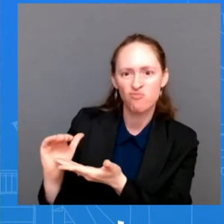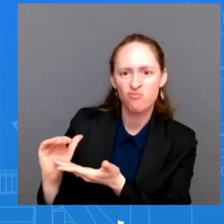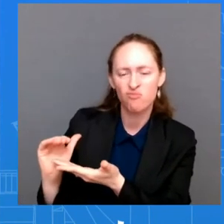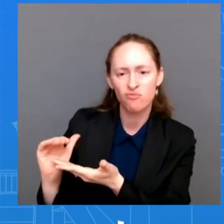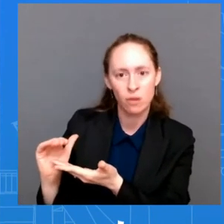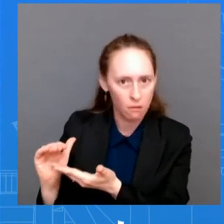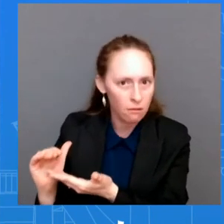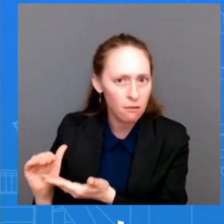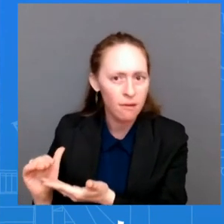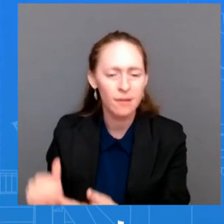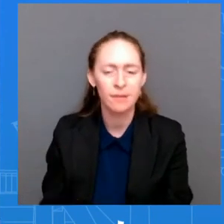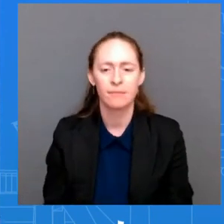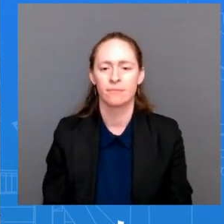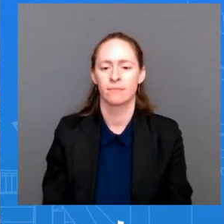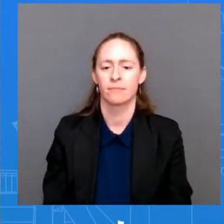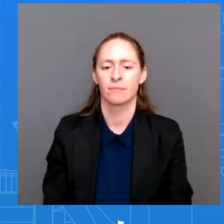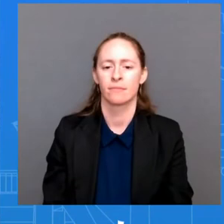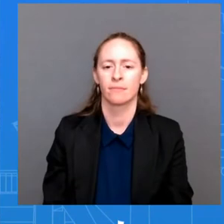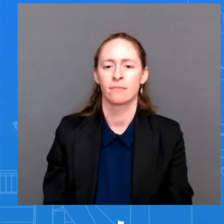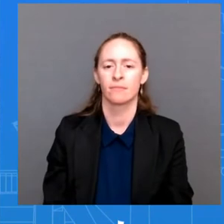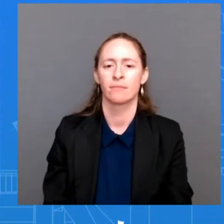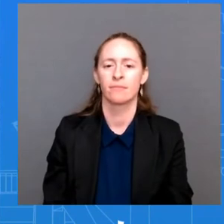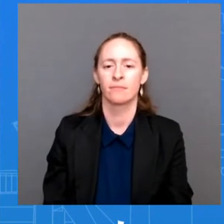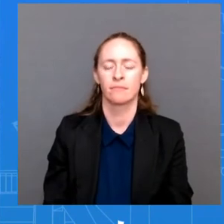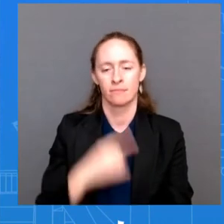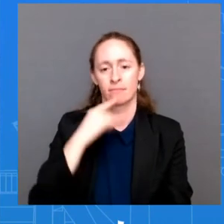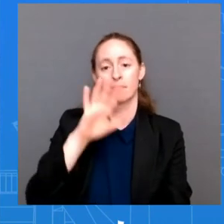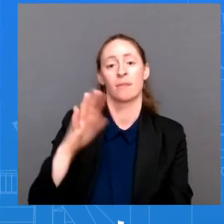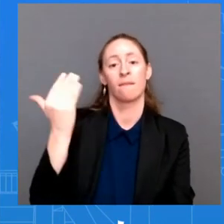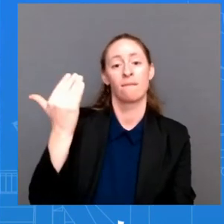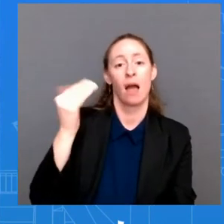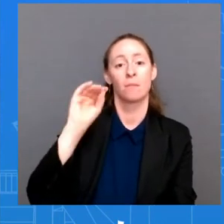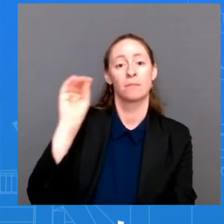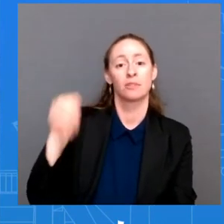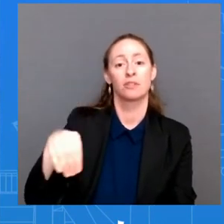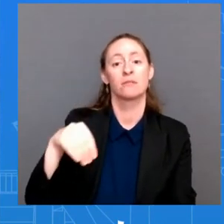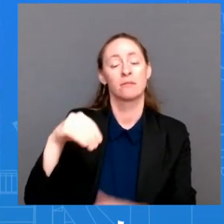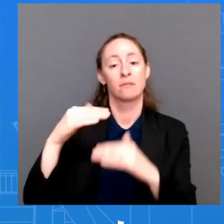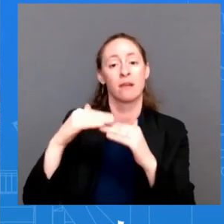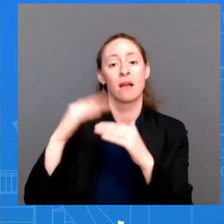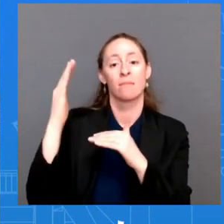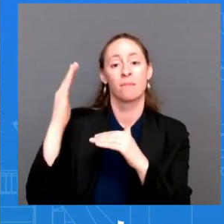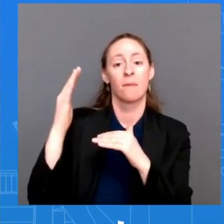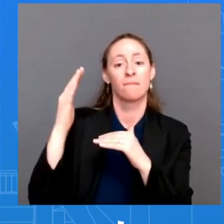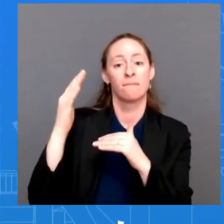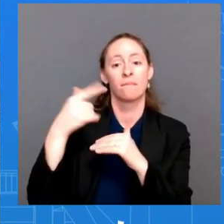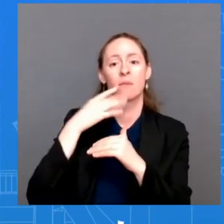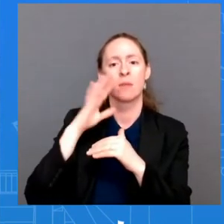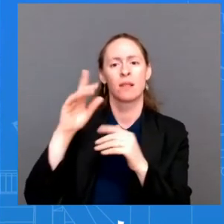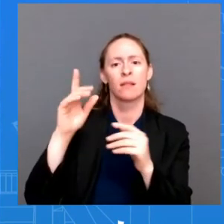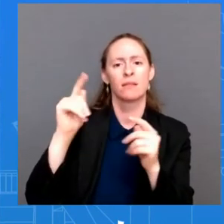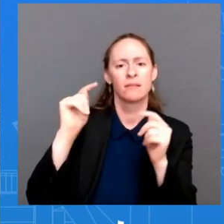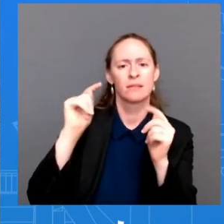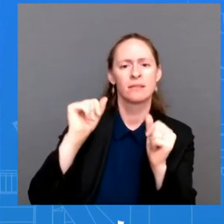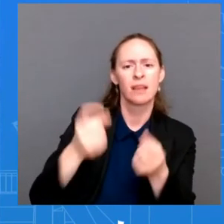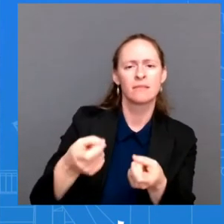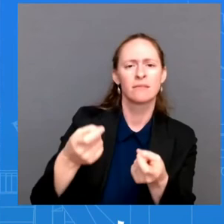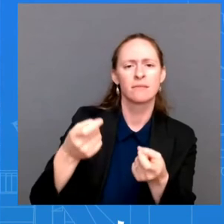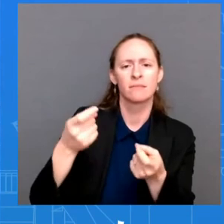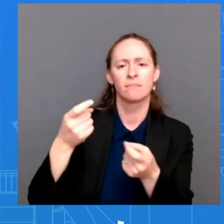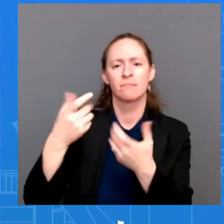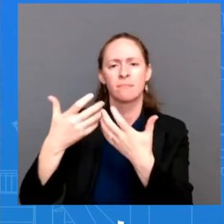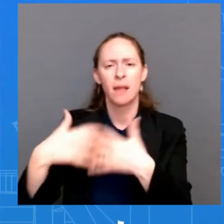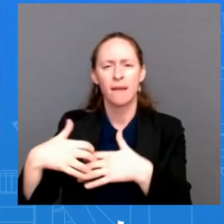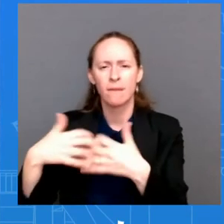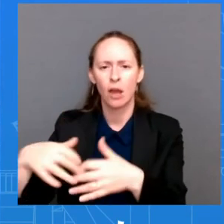for the 15 percent minimum corporate tax is essentially a tax on domestic manufacturing because it would in some ways target the accelerated